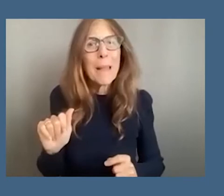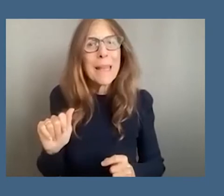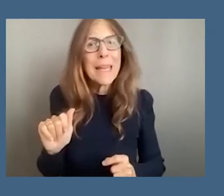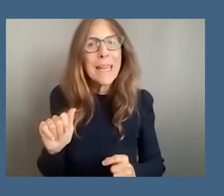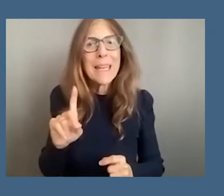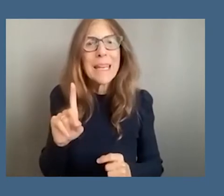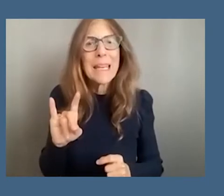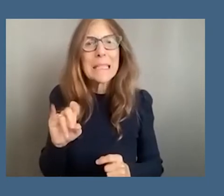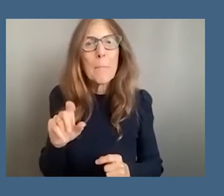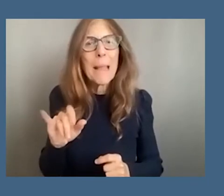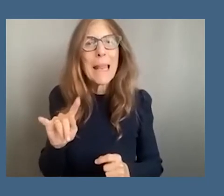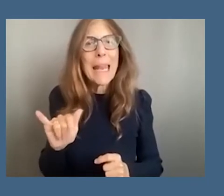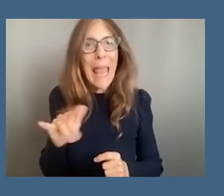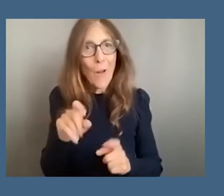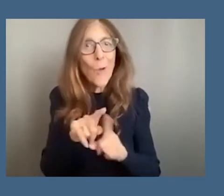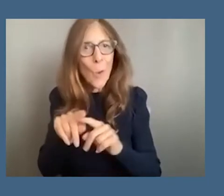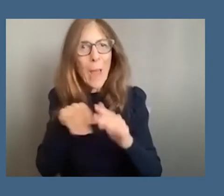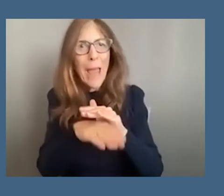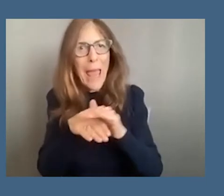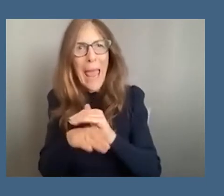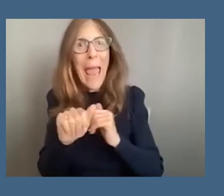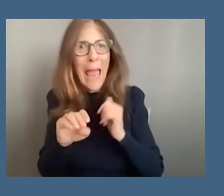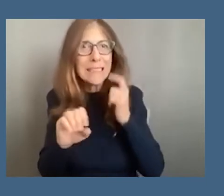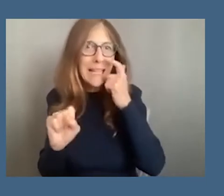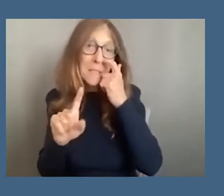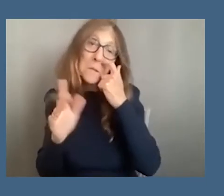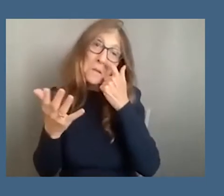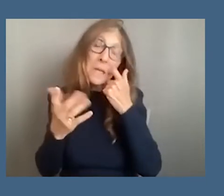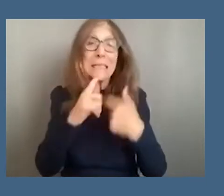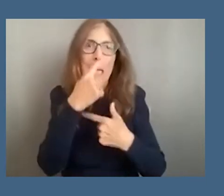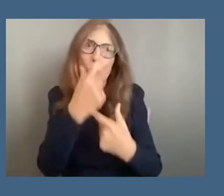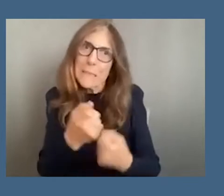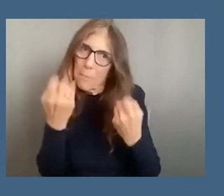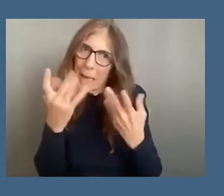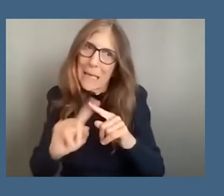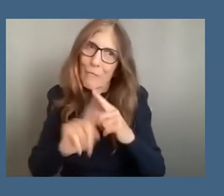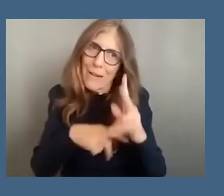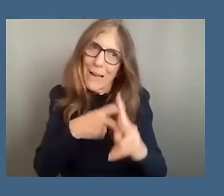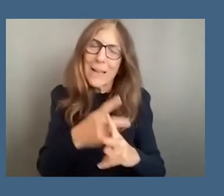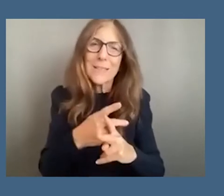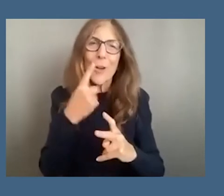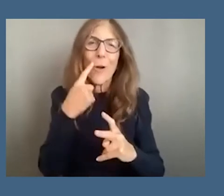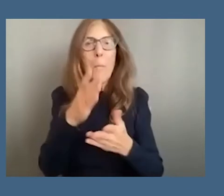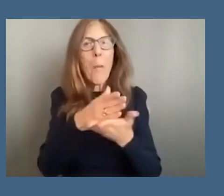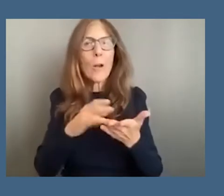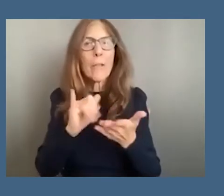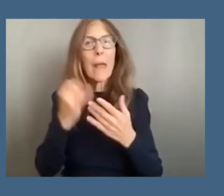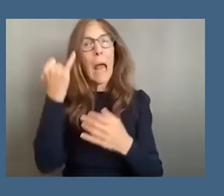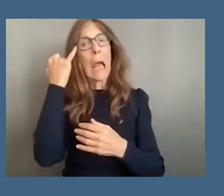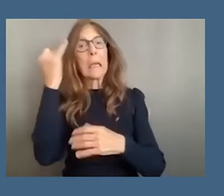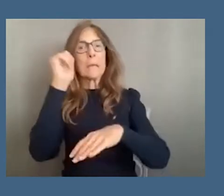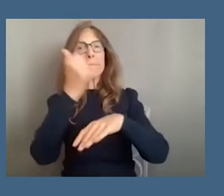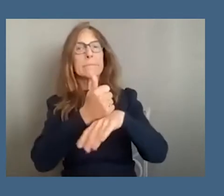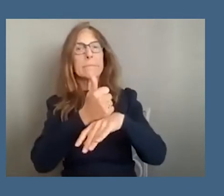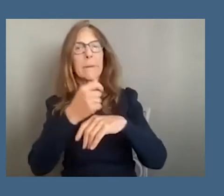how access well it's interesting because there are many forms of this right because part of the stereotype and stigmatization